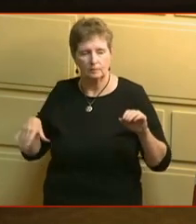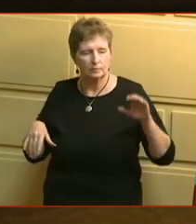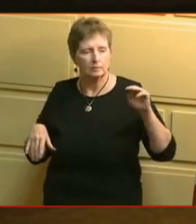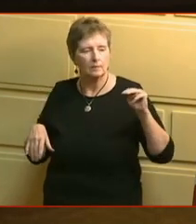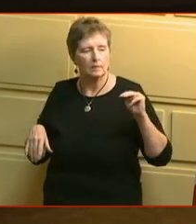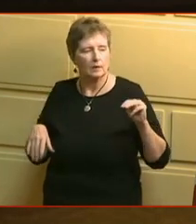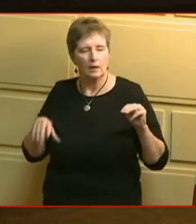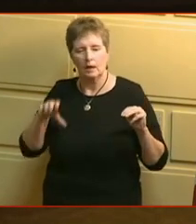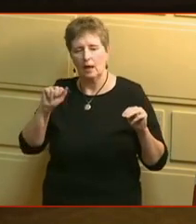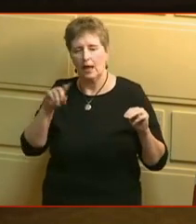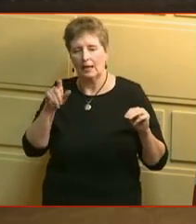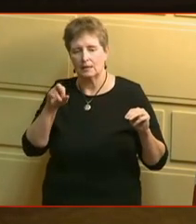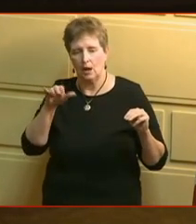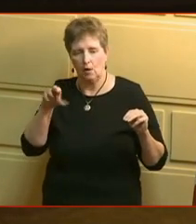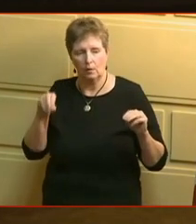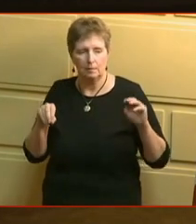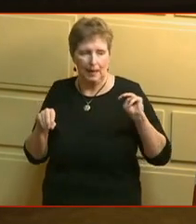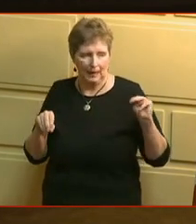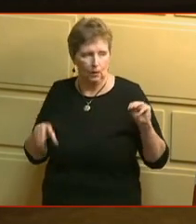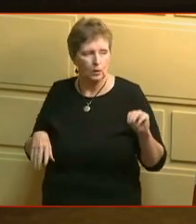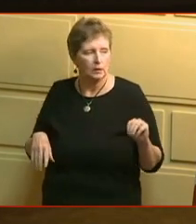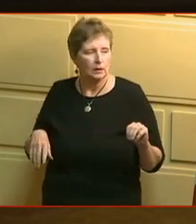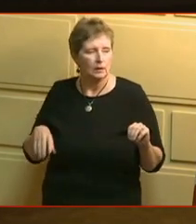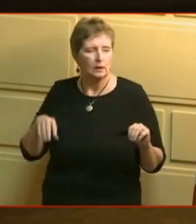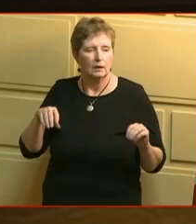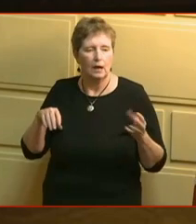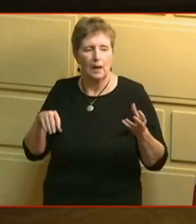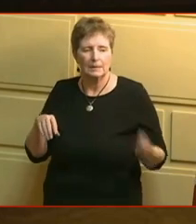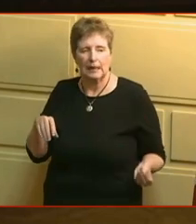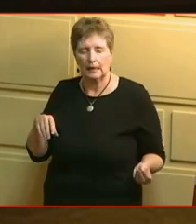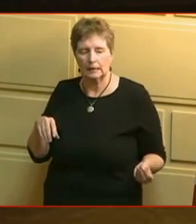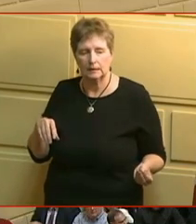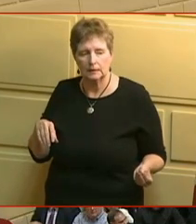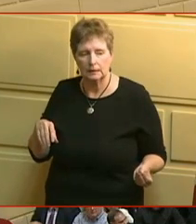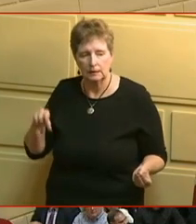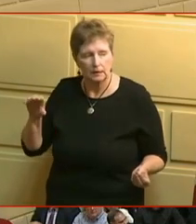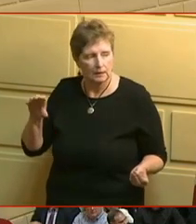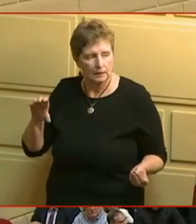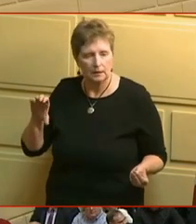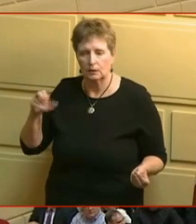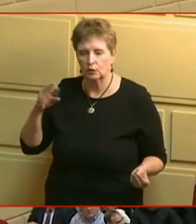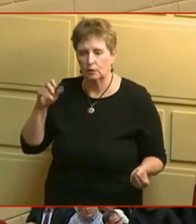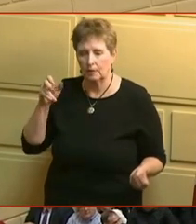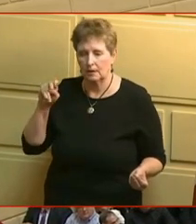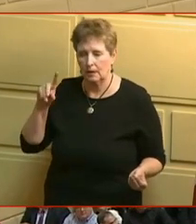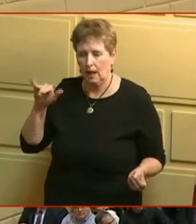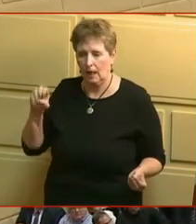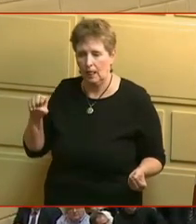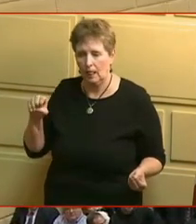Casemiro. Representative Casar. Representative Chippendale.